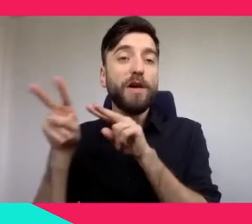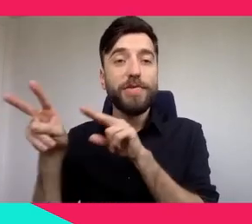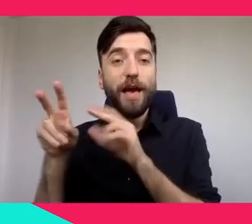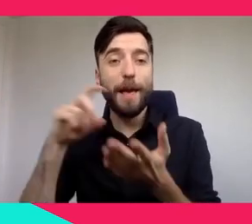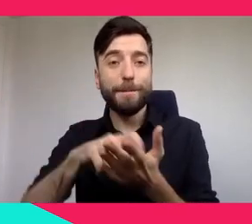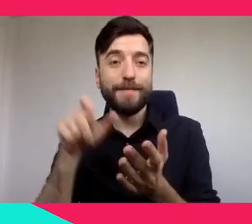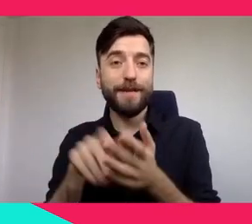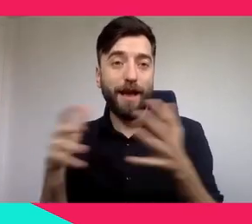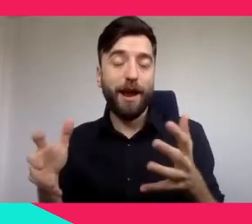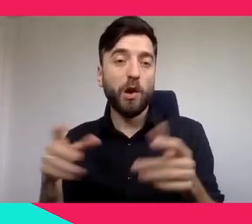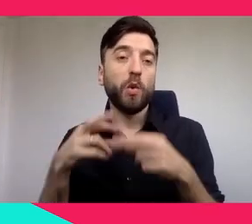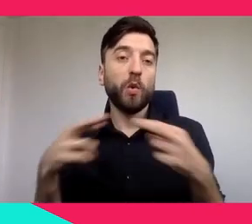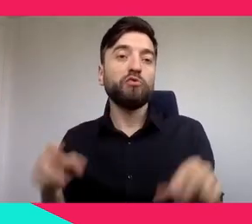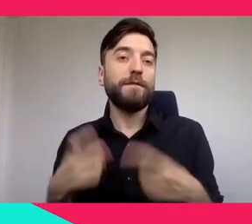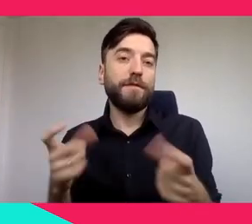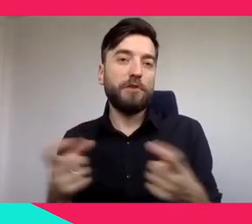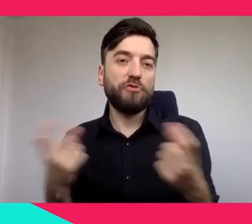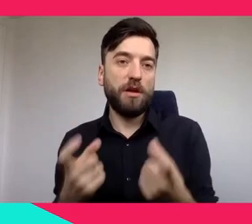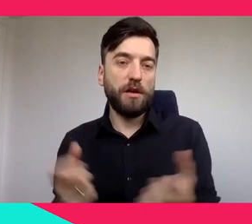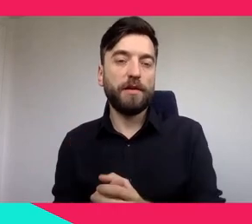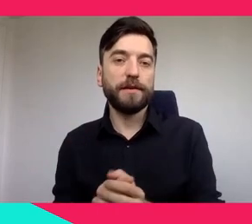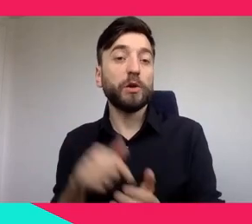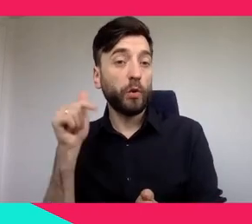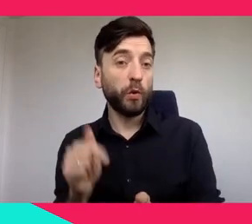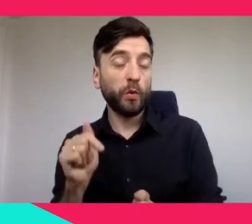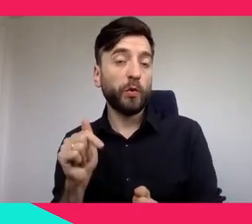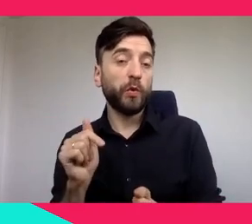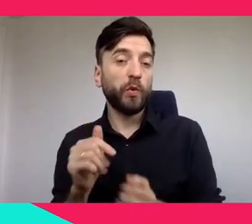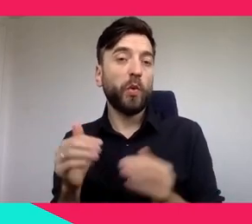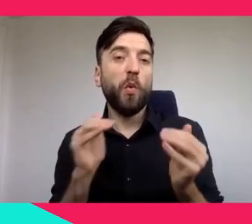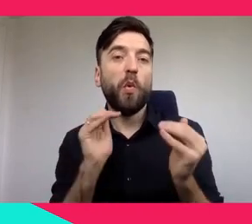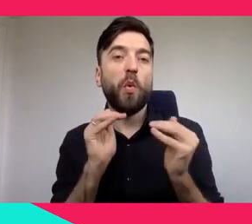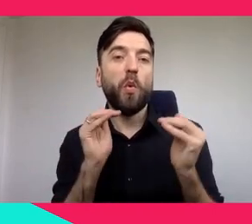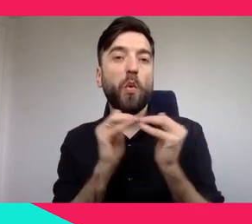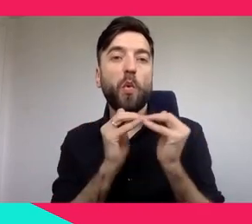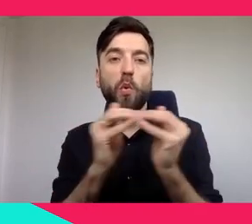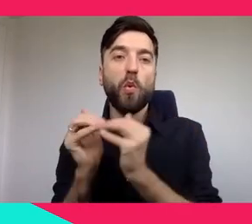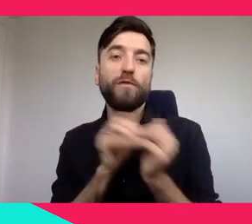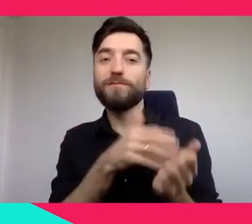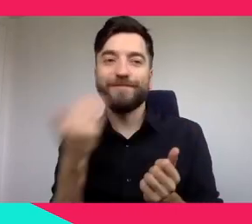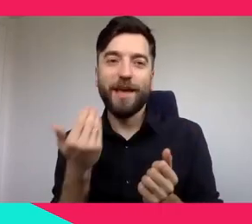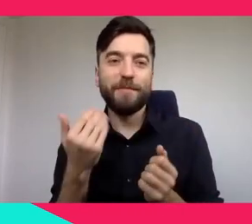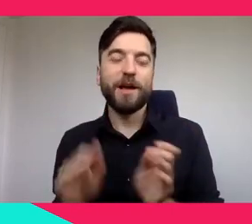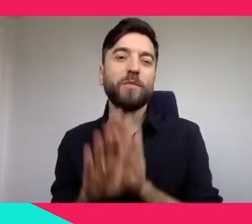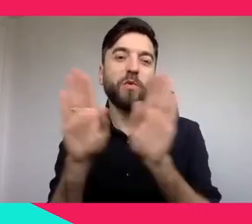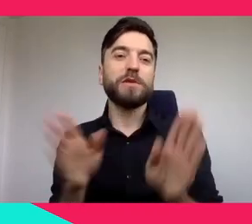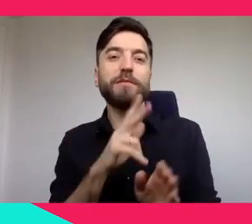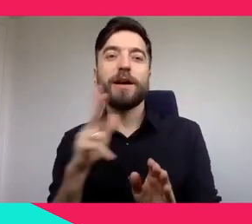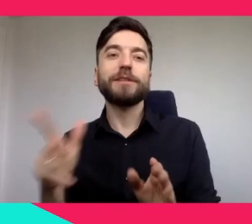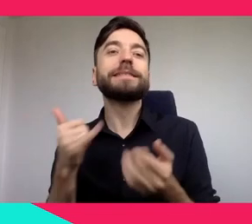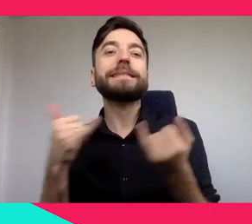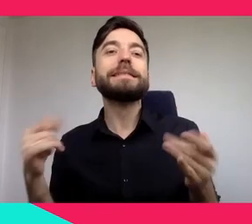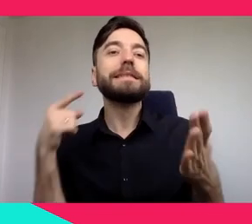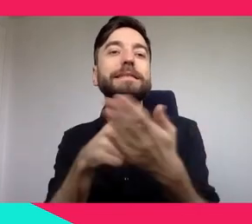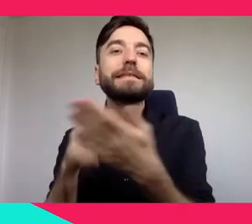The museums, are not equal in this matter. It depends on their site, depending on their objectives, on their own ownership. It's very different.